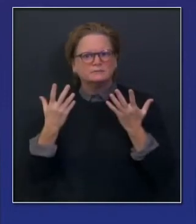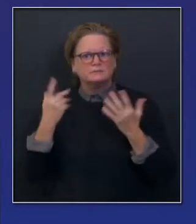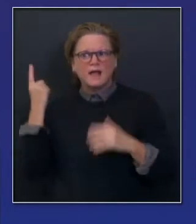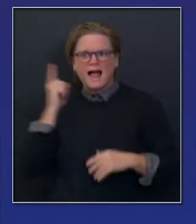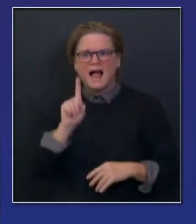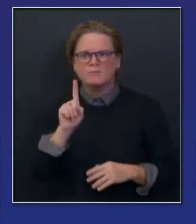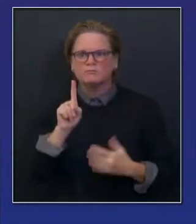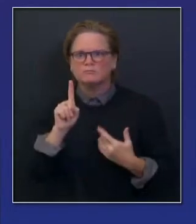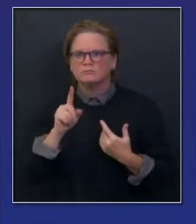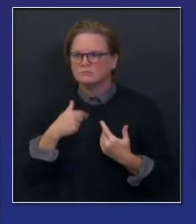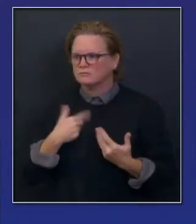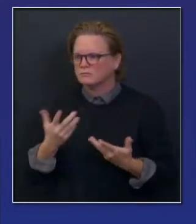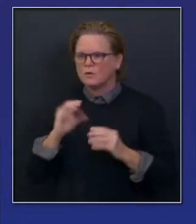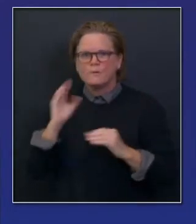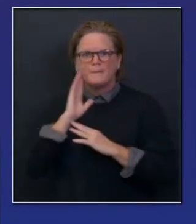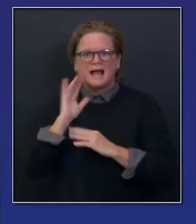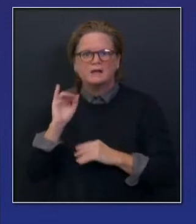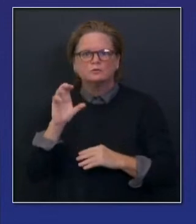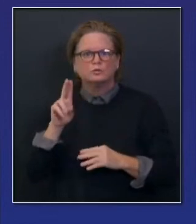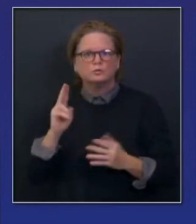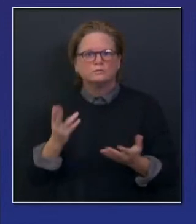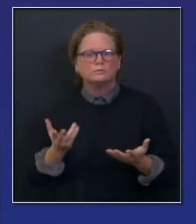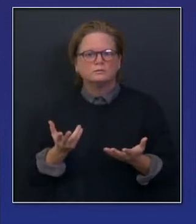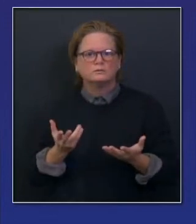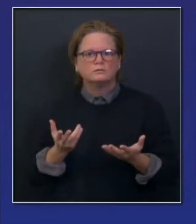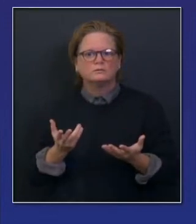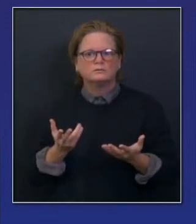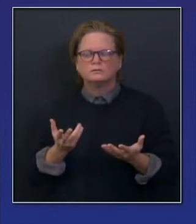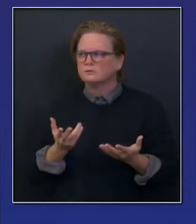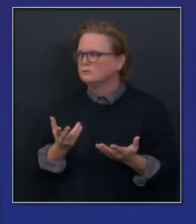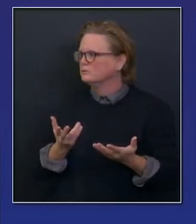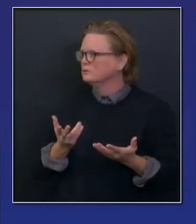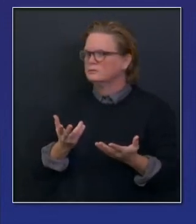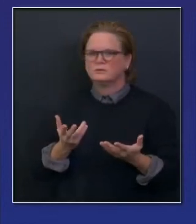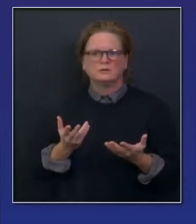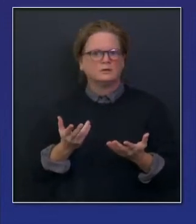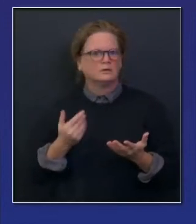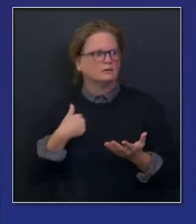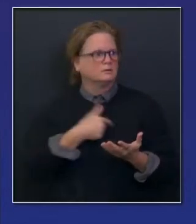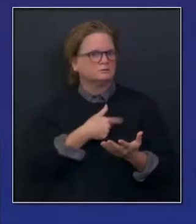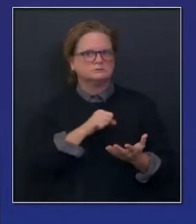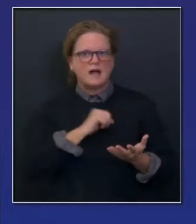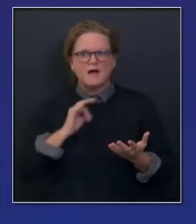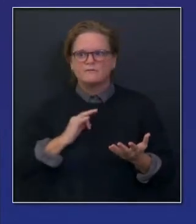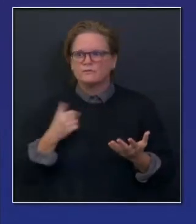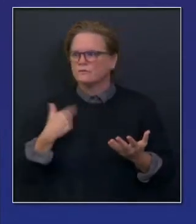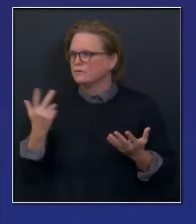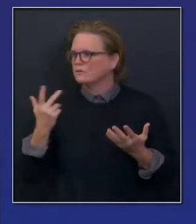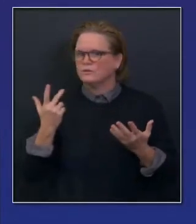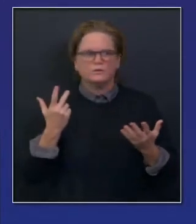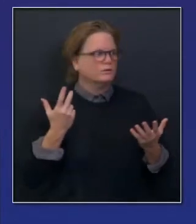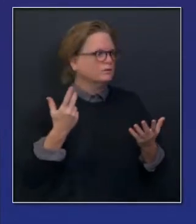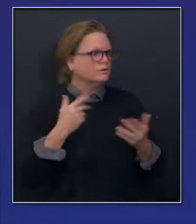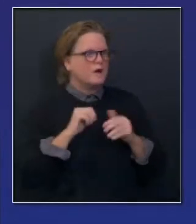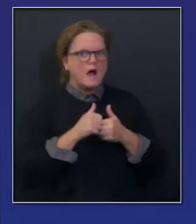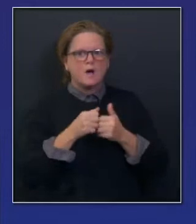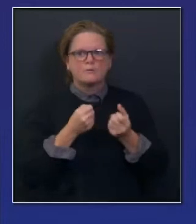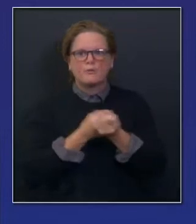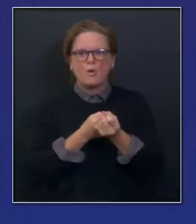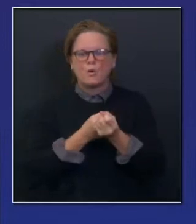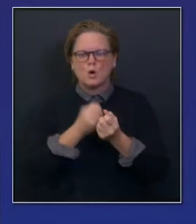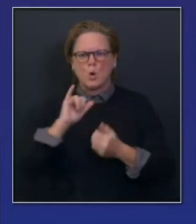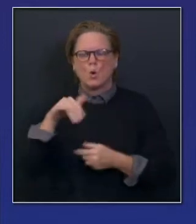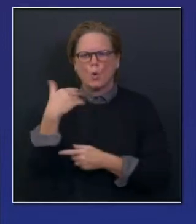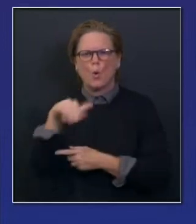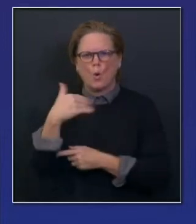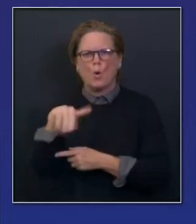approach, surge staffing and surge management. So 1.6 percent, it goes up, goes down by the